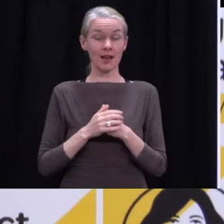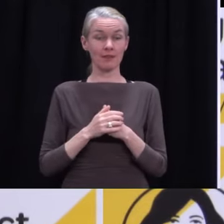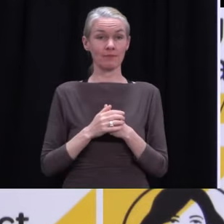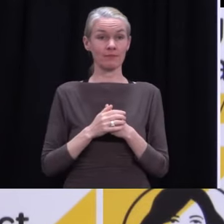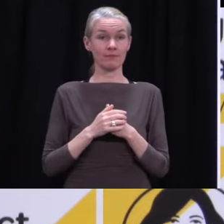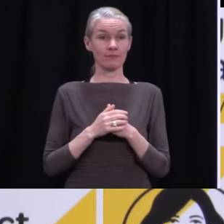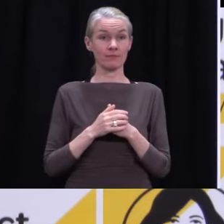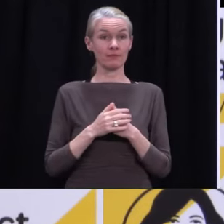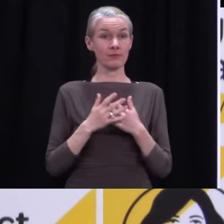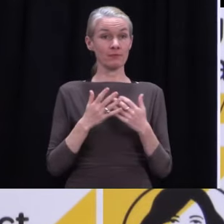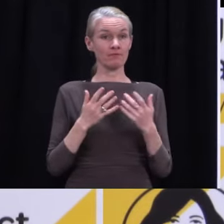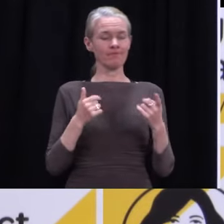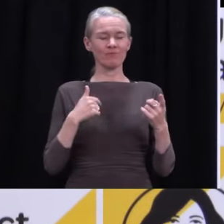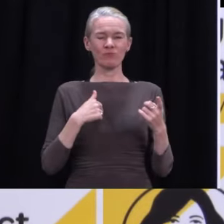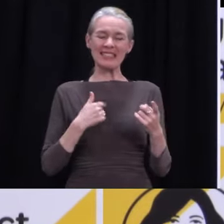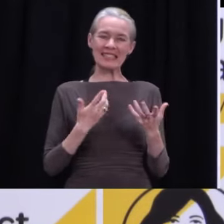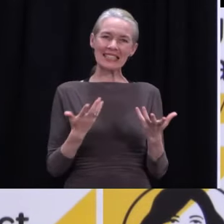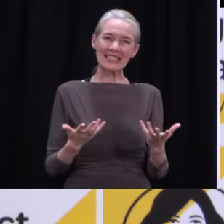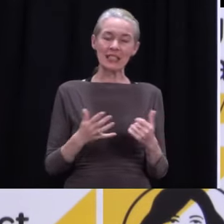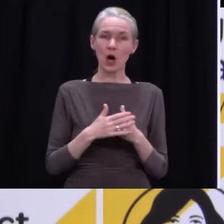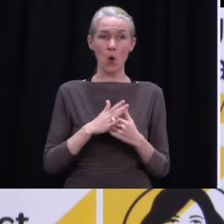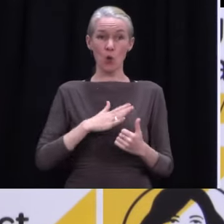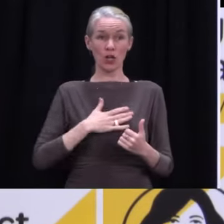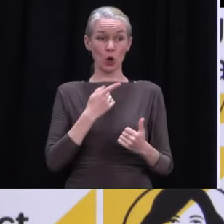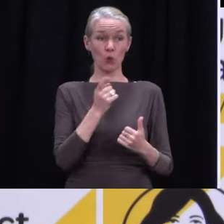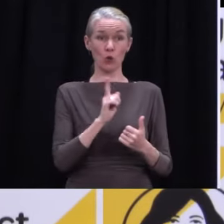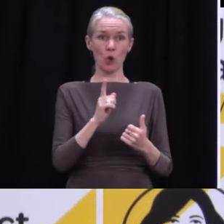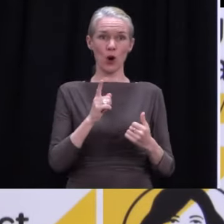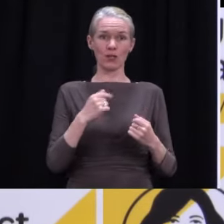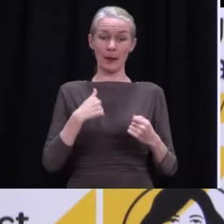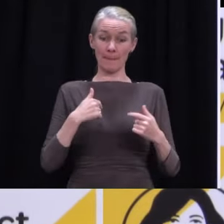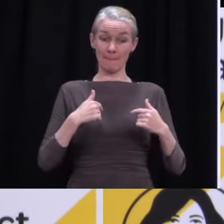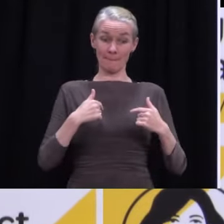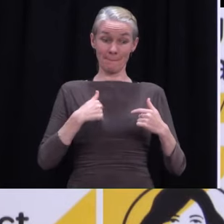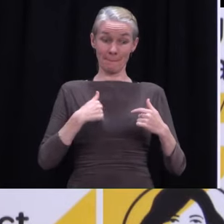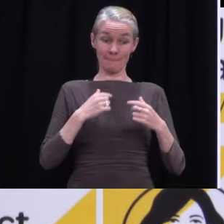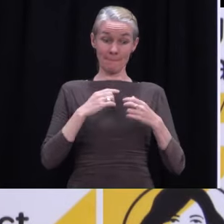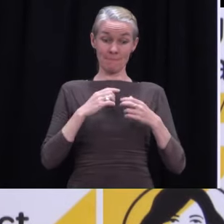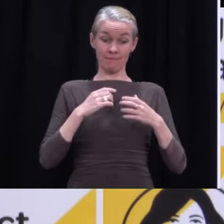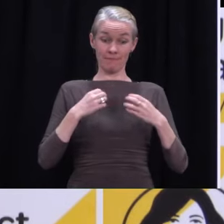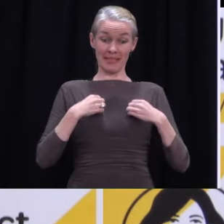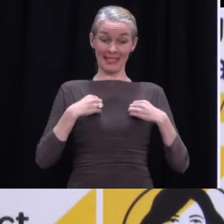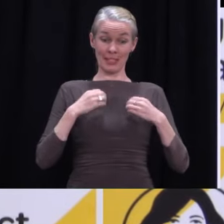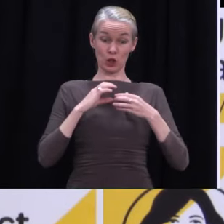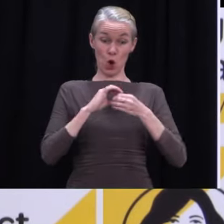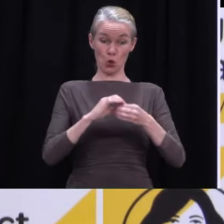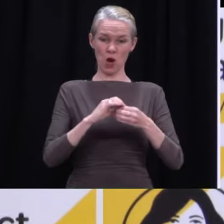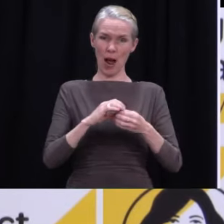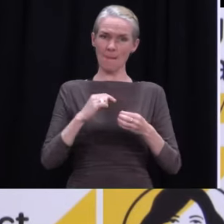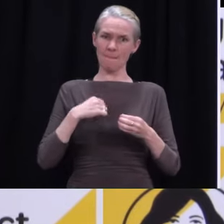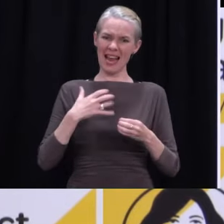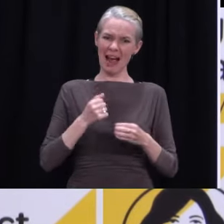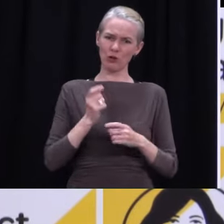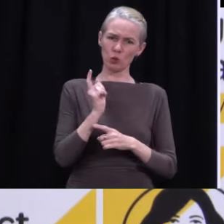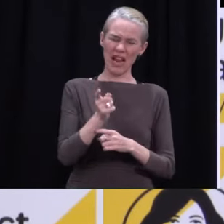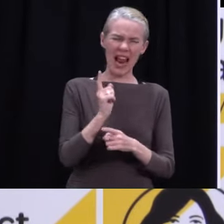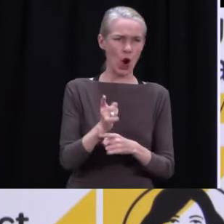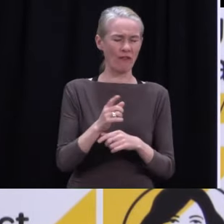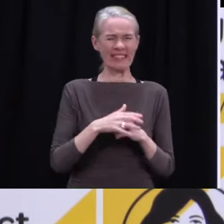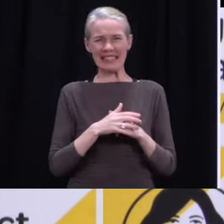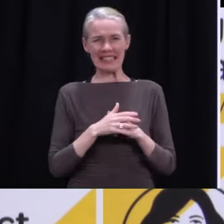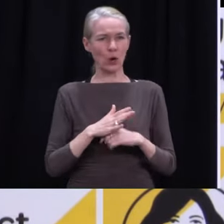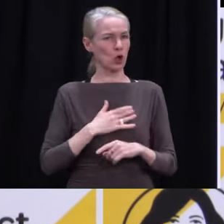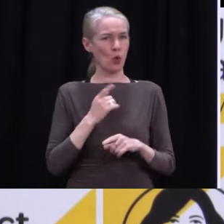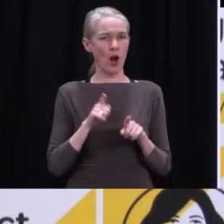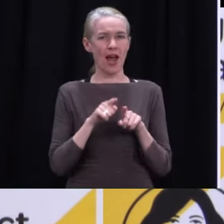business owner to end up feeling like they had to be the enforcer. And that is one of the difficulties with mandatory record keeping. However, you'll see the places